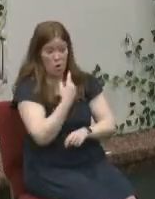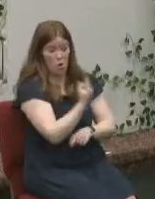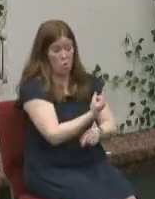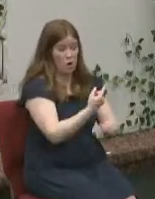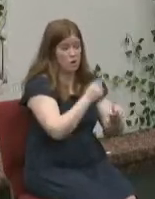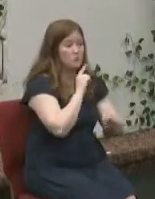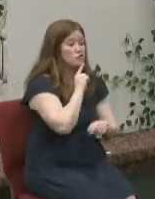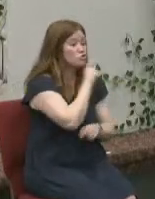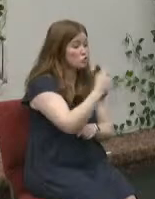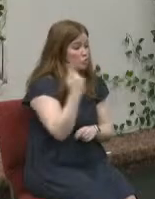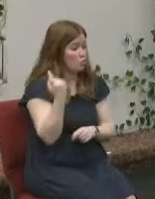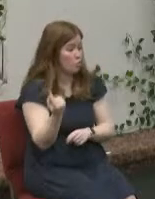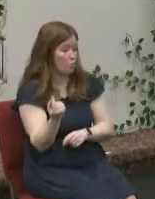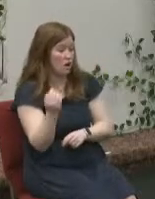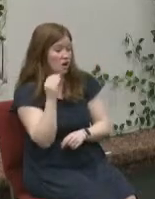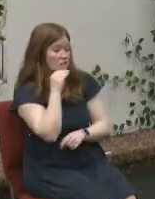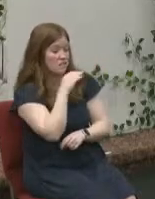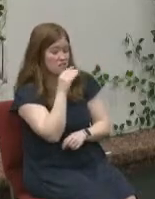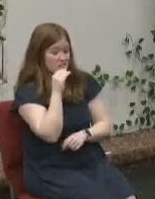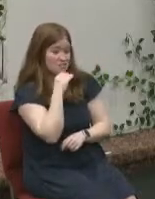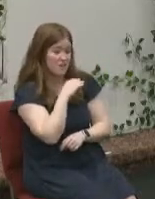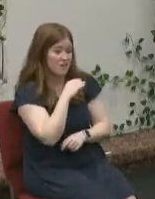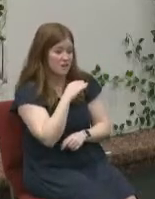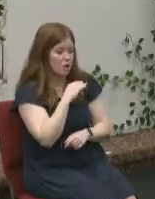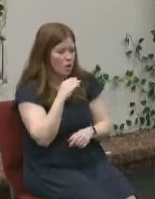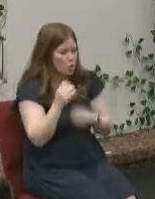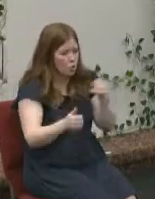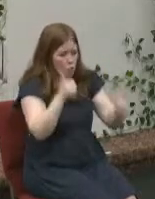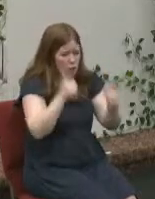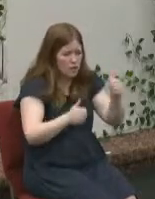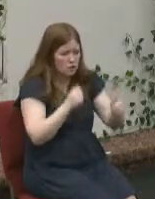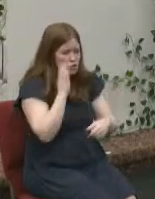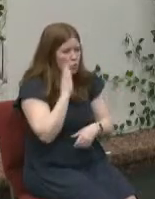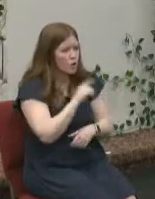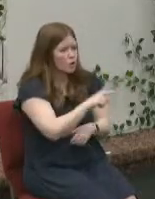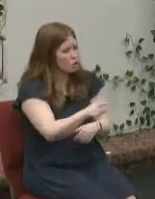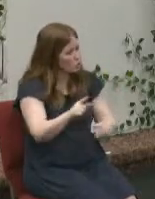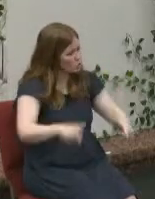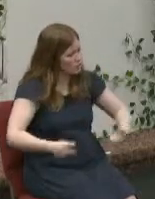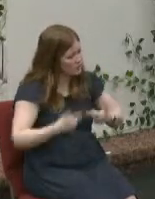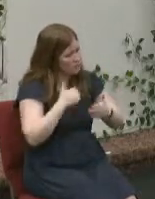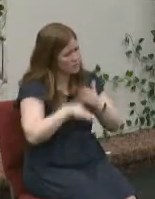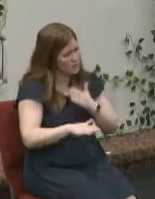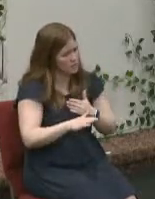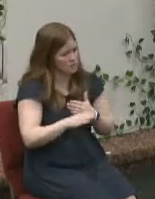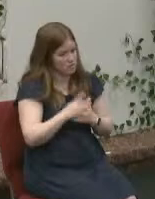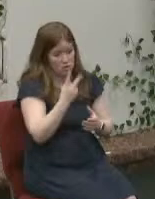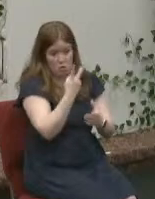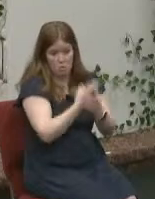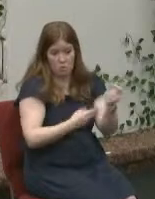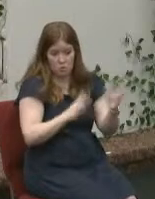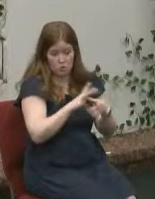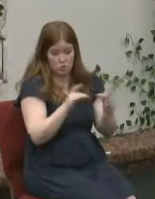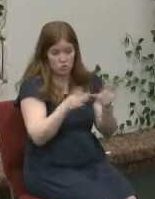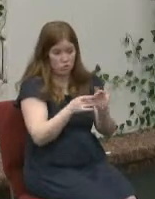which one am i going to live in they are the same story the facts are the same